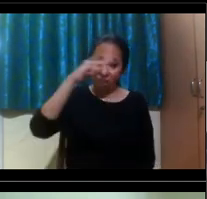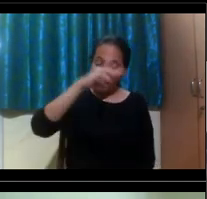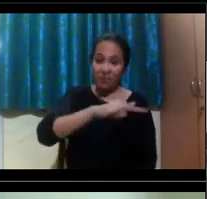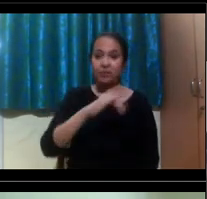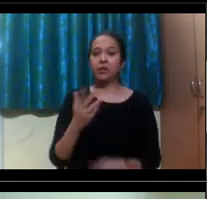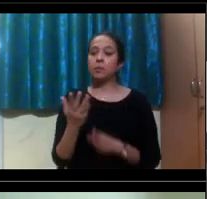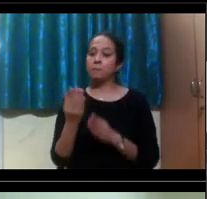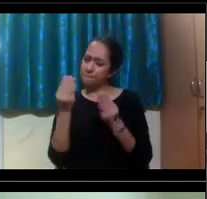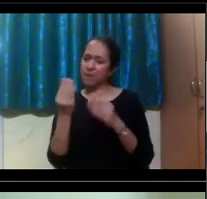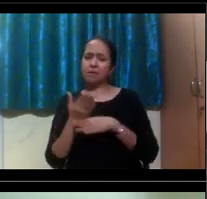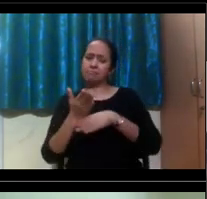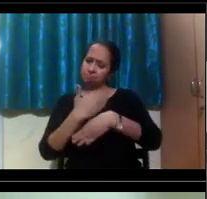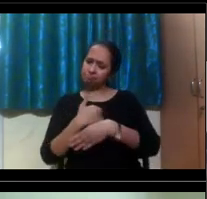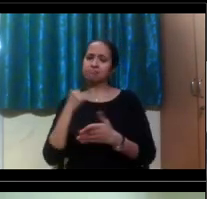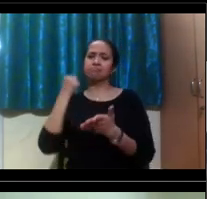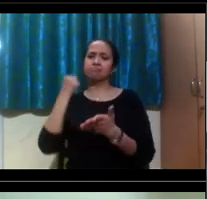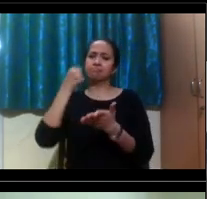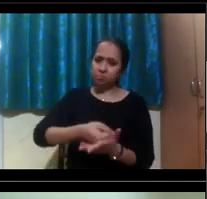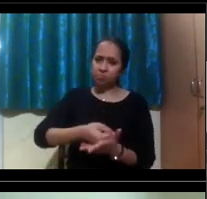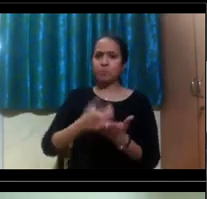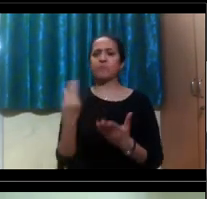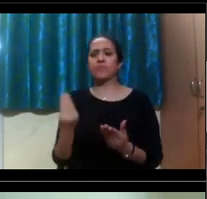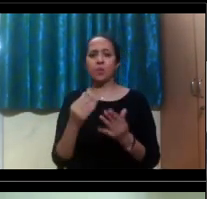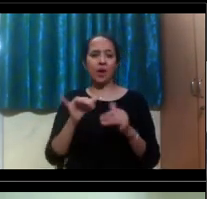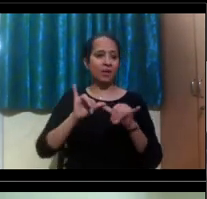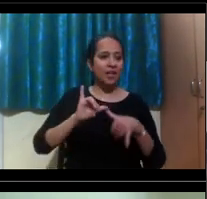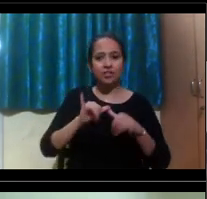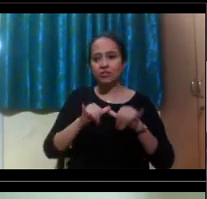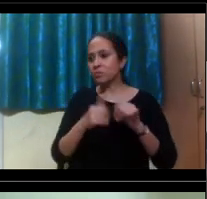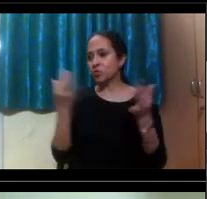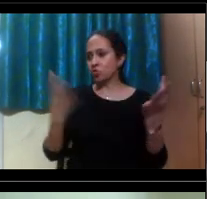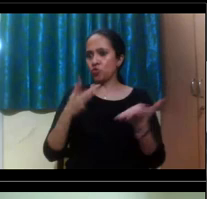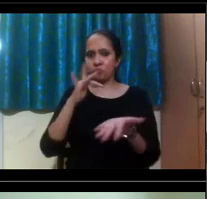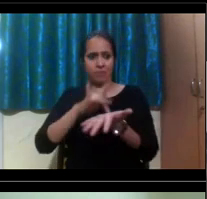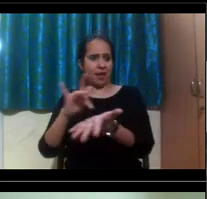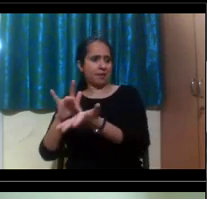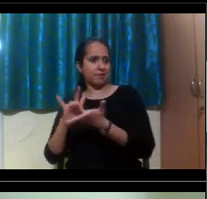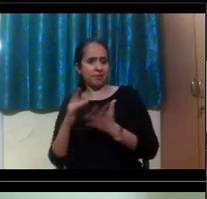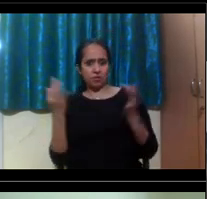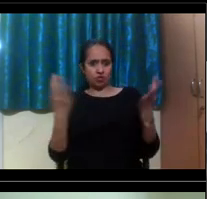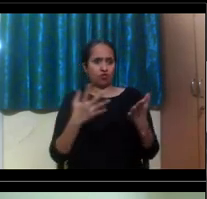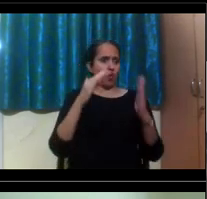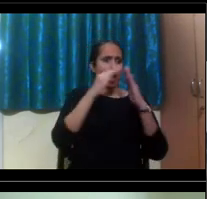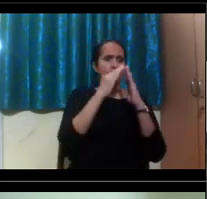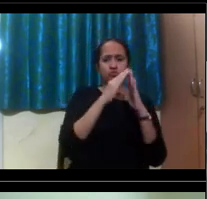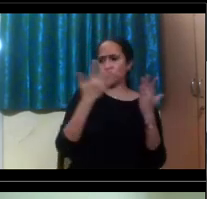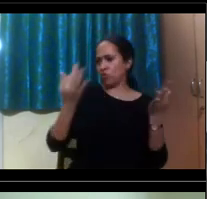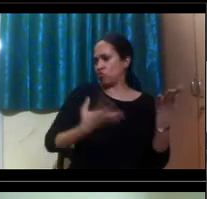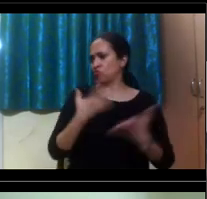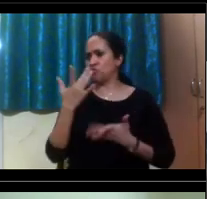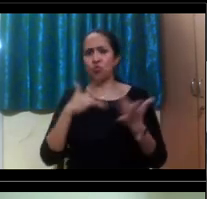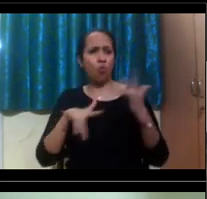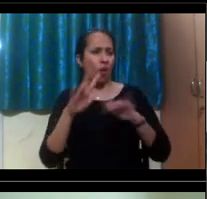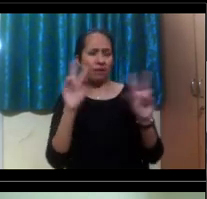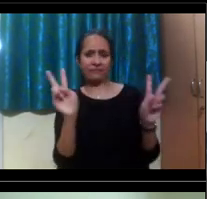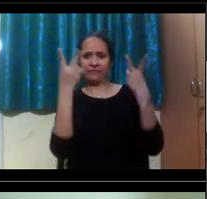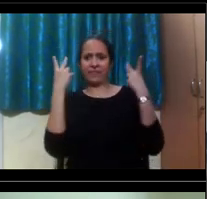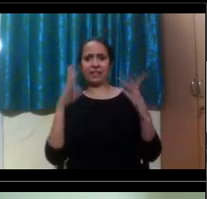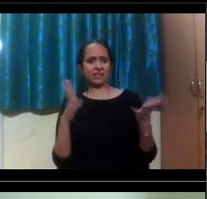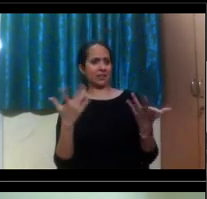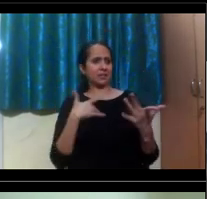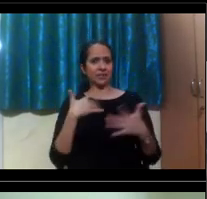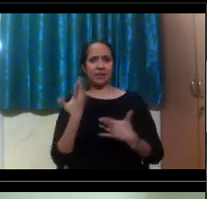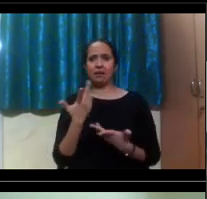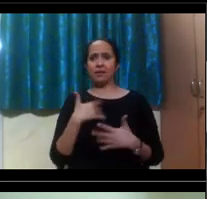little bit early. We've talked about the adjustment of accommodations and finding those accommodations or maybe not disclosing until you